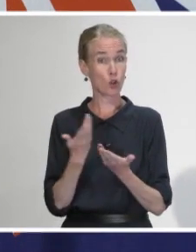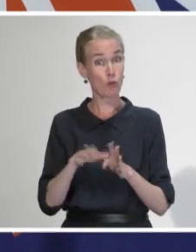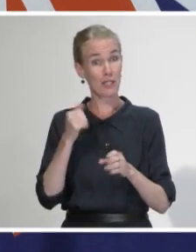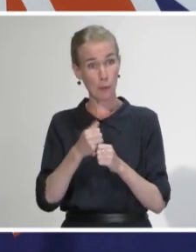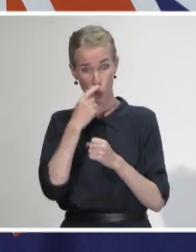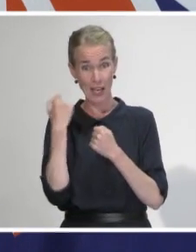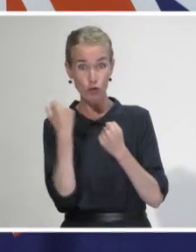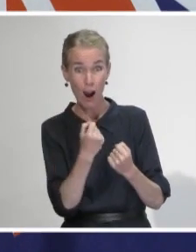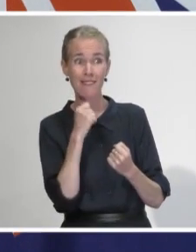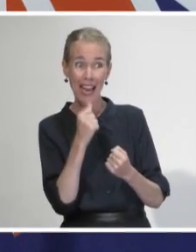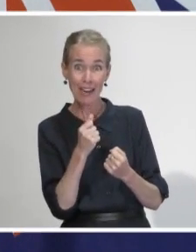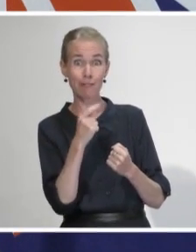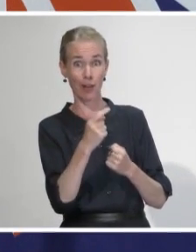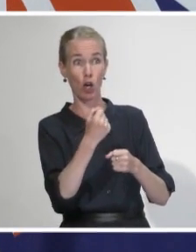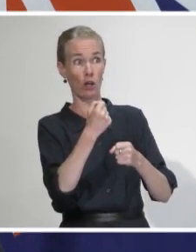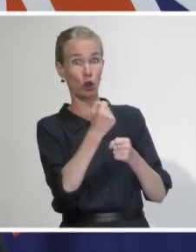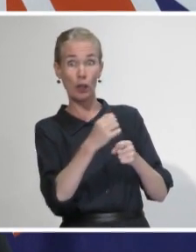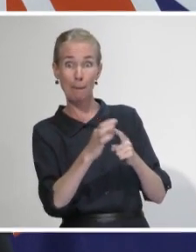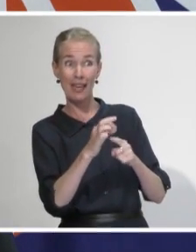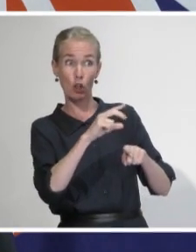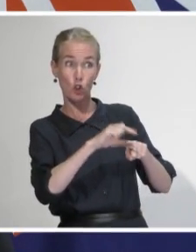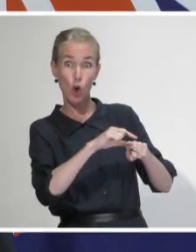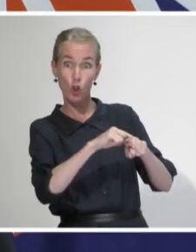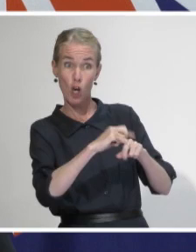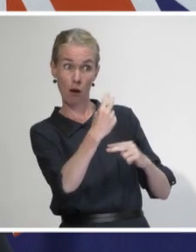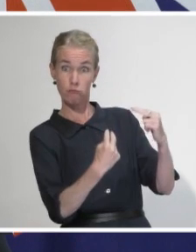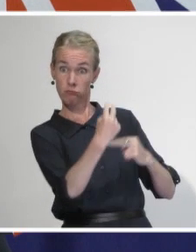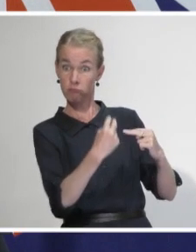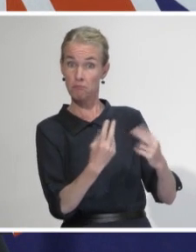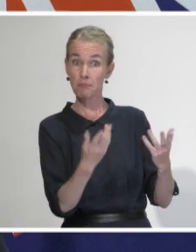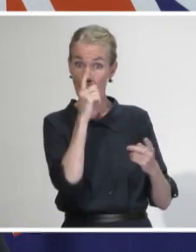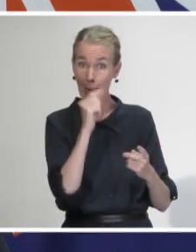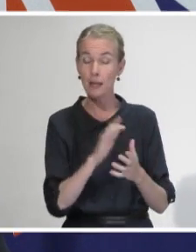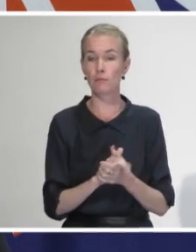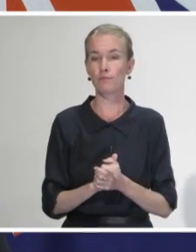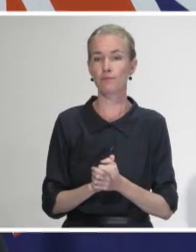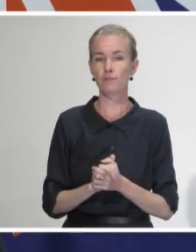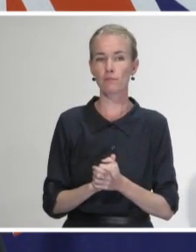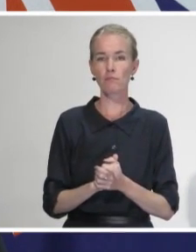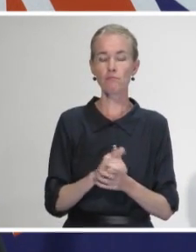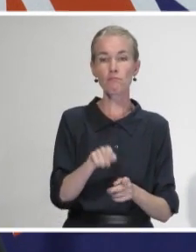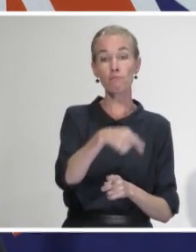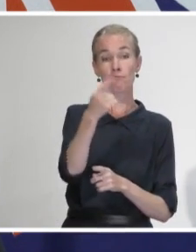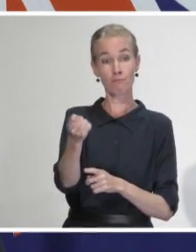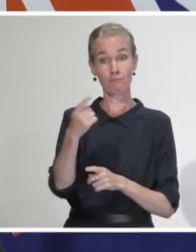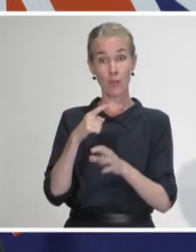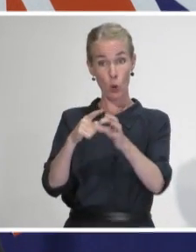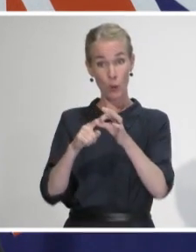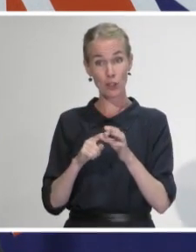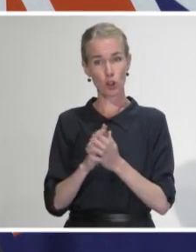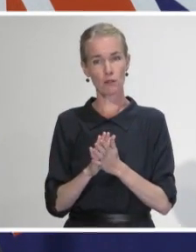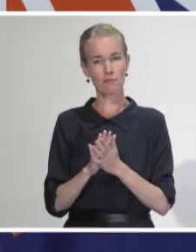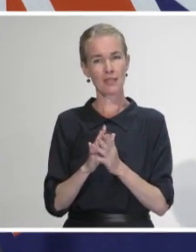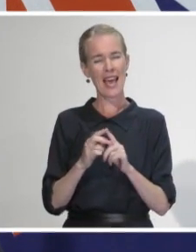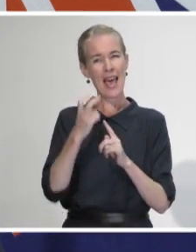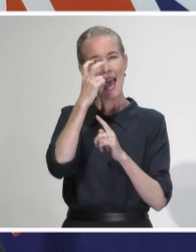out and about is seeking health care and again just emphasising that. Will you expect to hear back from the DHBs about the aged care review